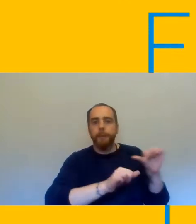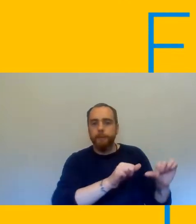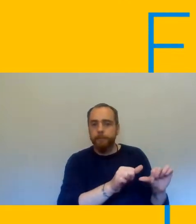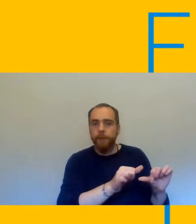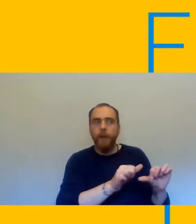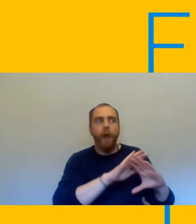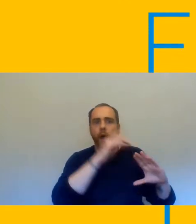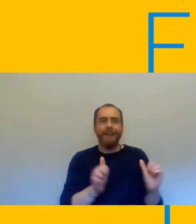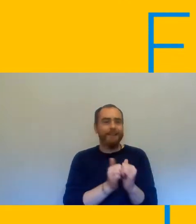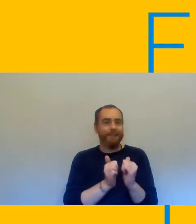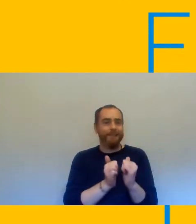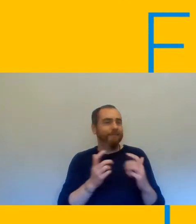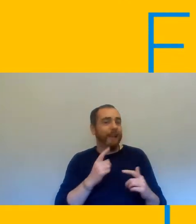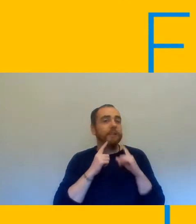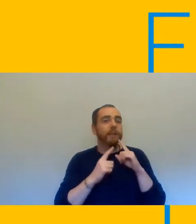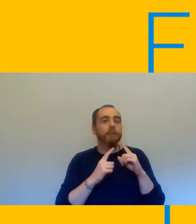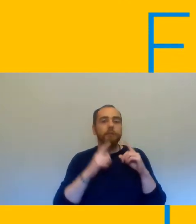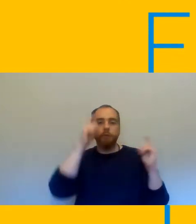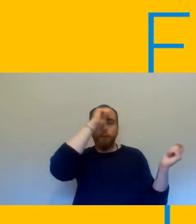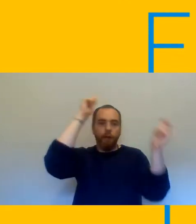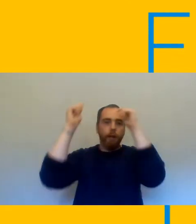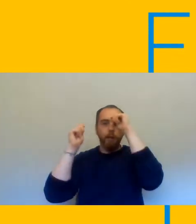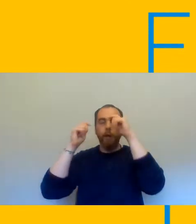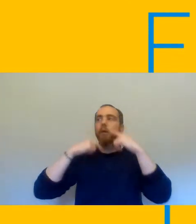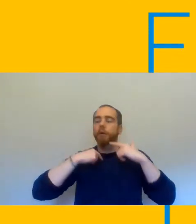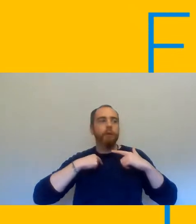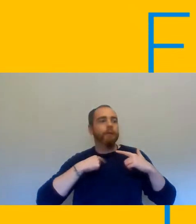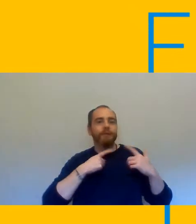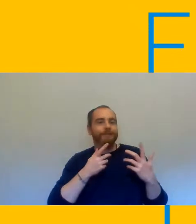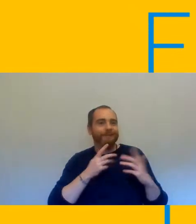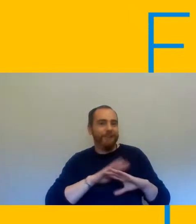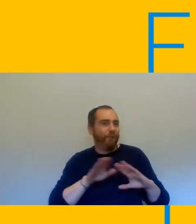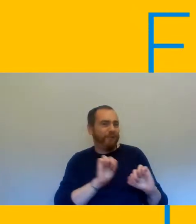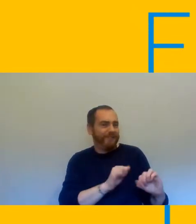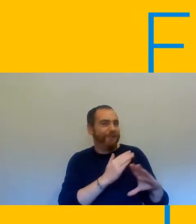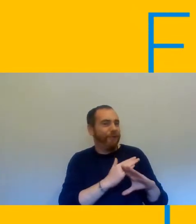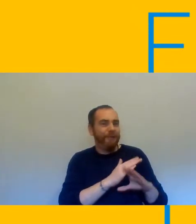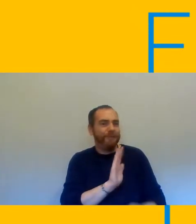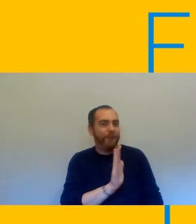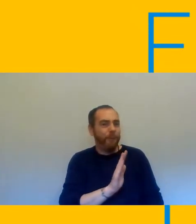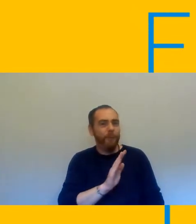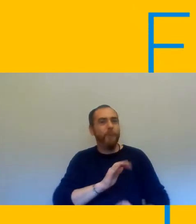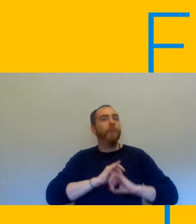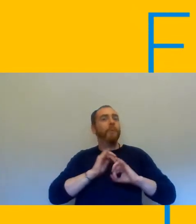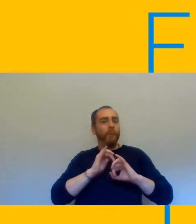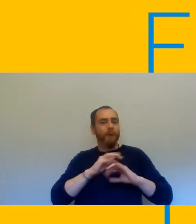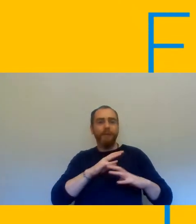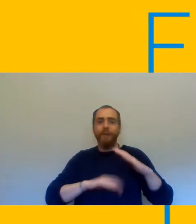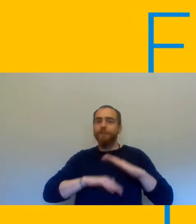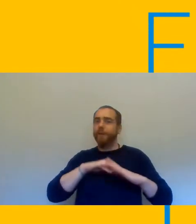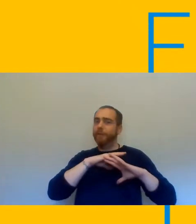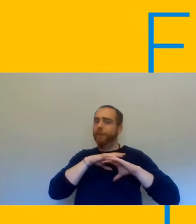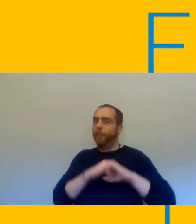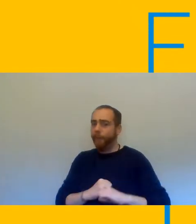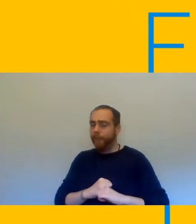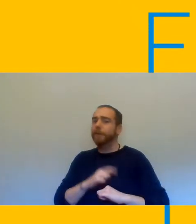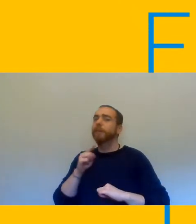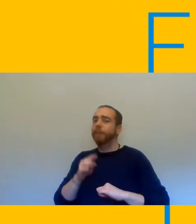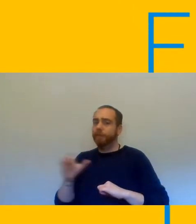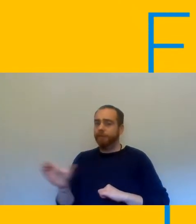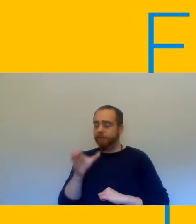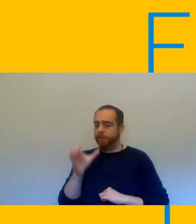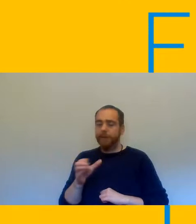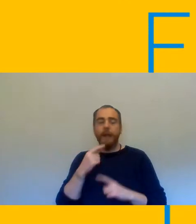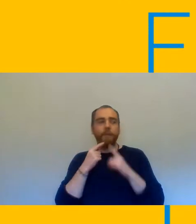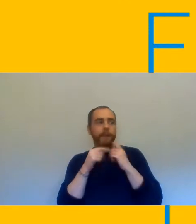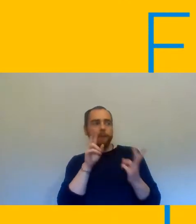to do that because that is not really their job it's a serious commitment to ensuring that that information is correct